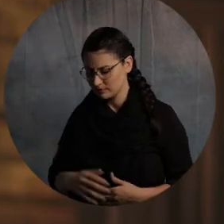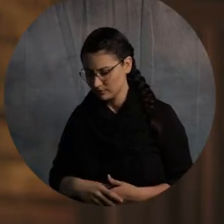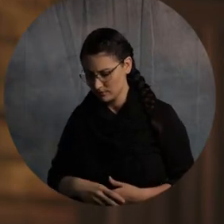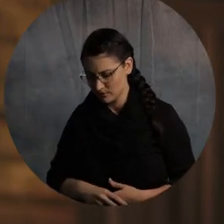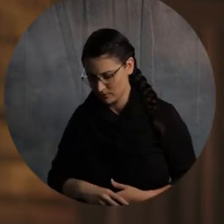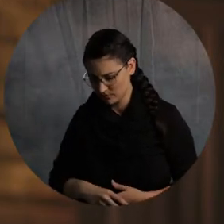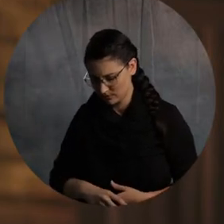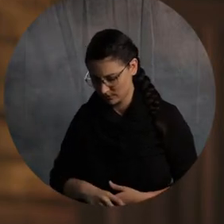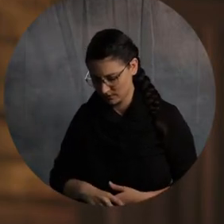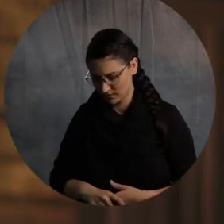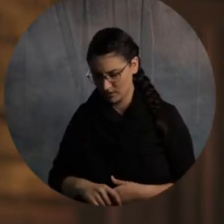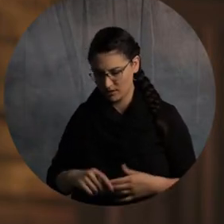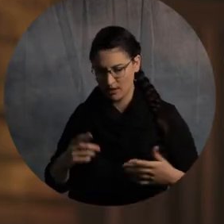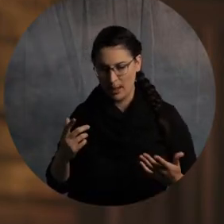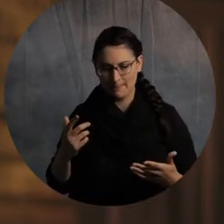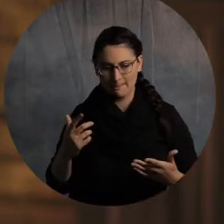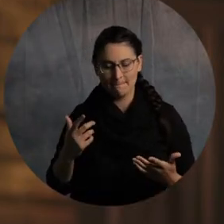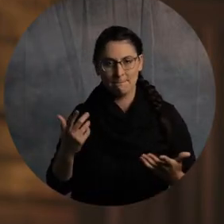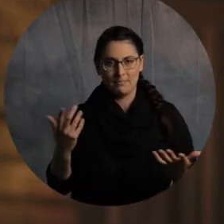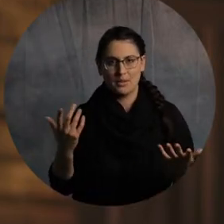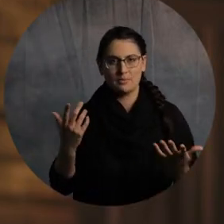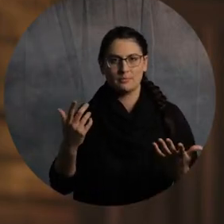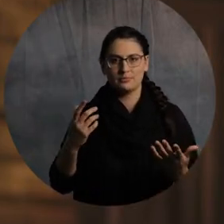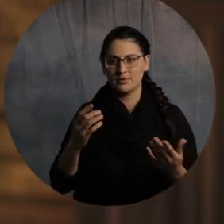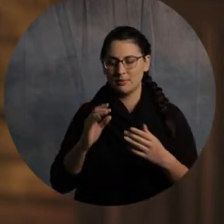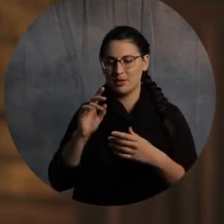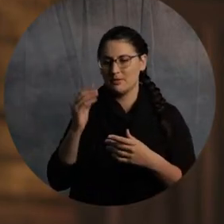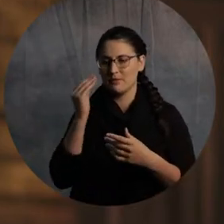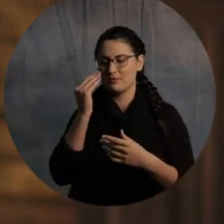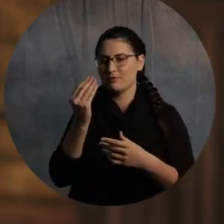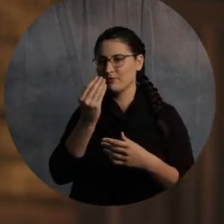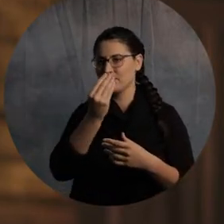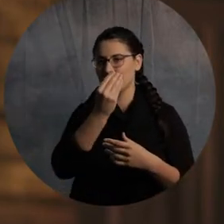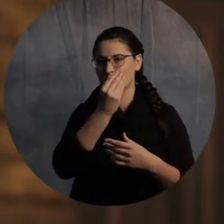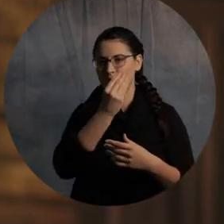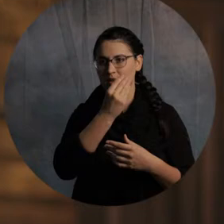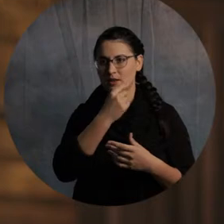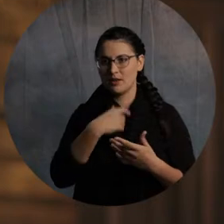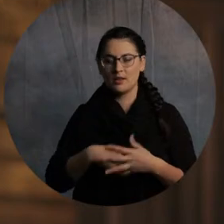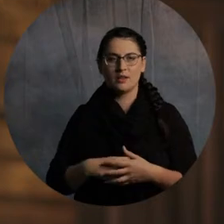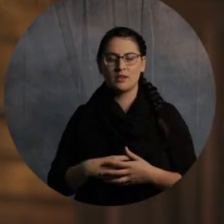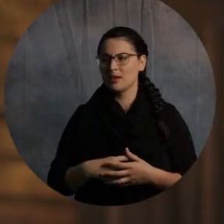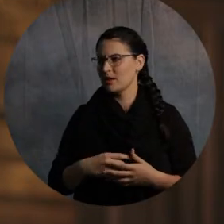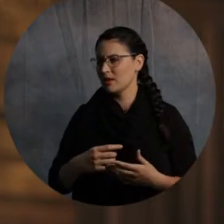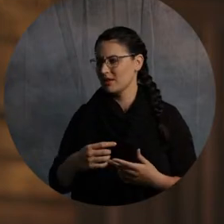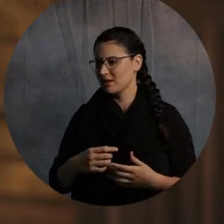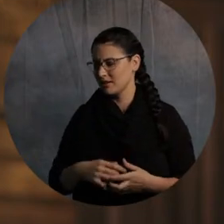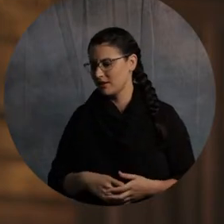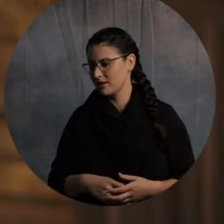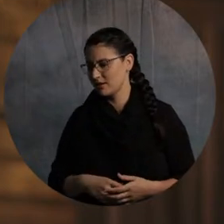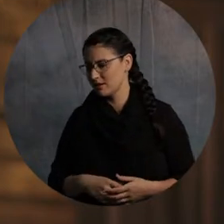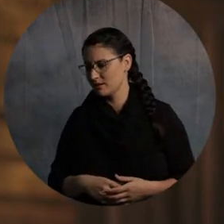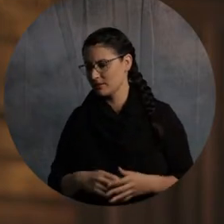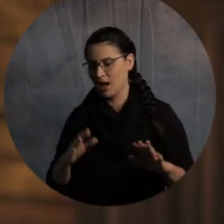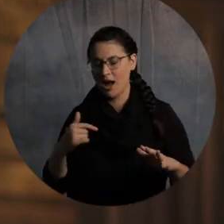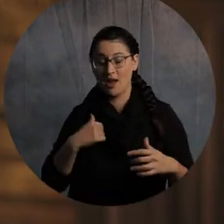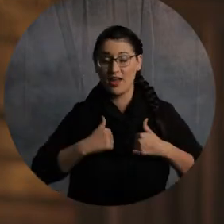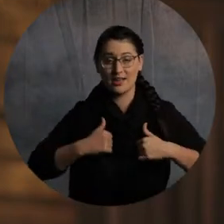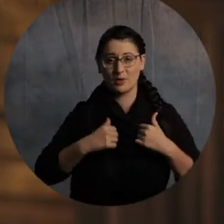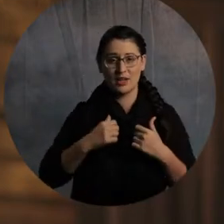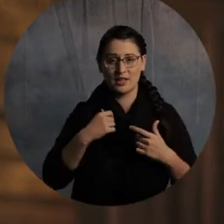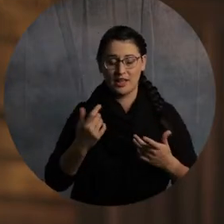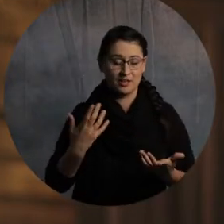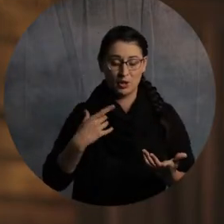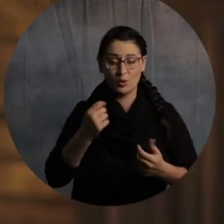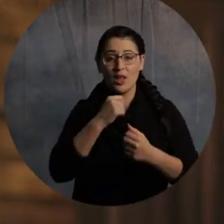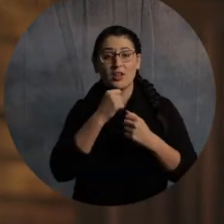the way God made the universe to work. Flowers, maybe love the flowers they planted. I I don't know. I remember I asked one, but, but you fought,